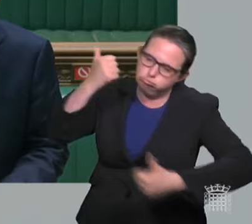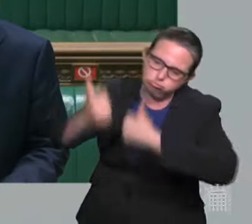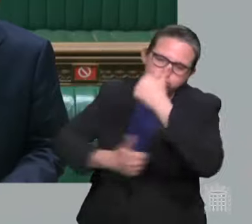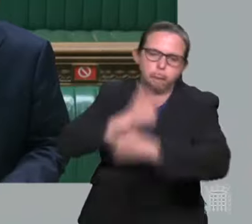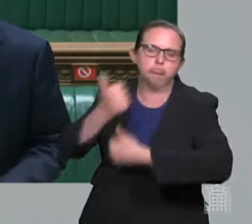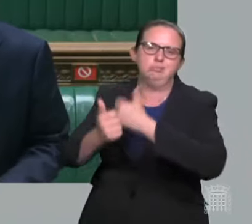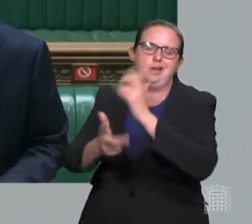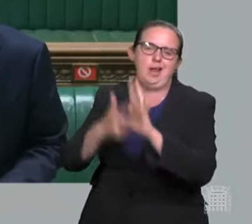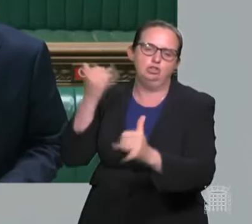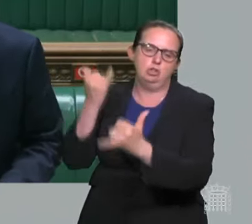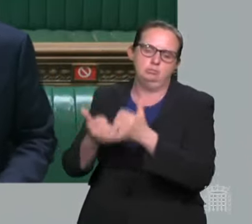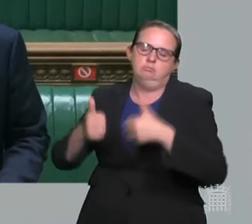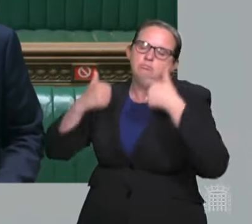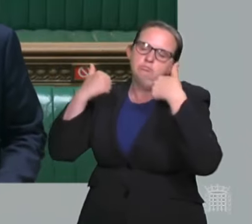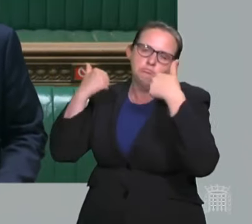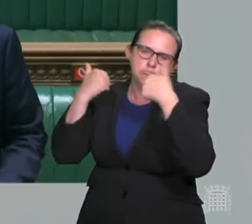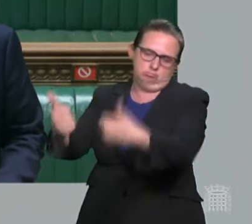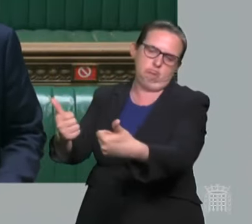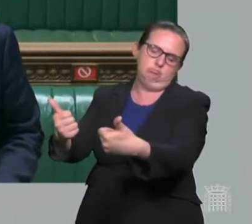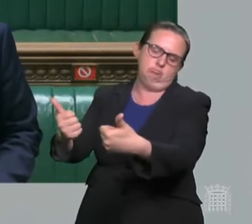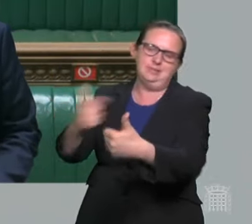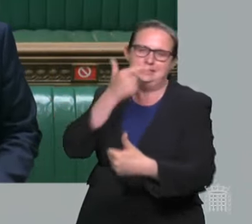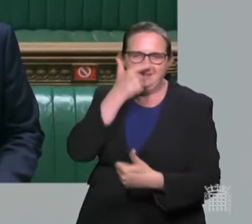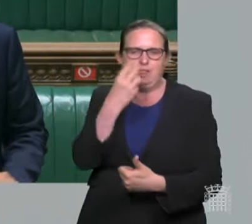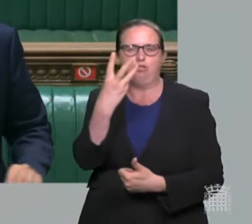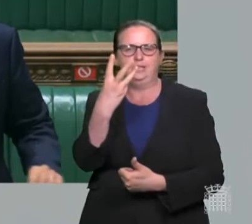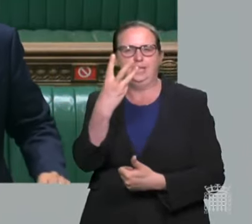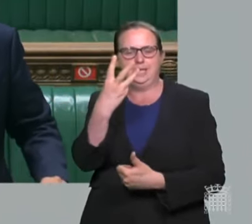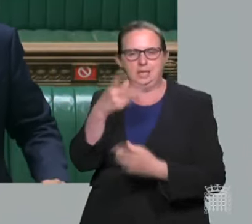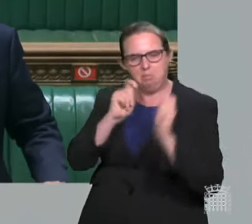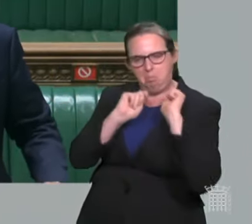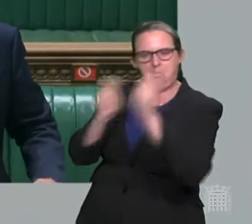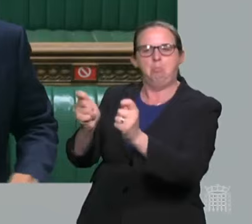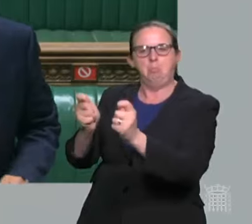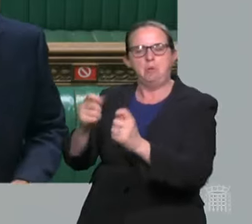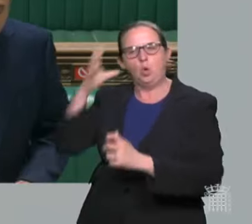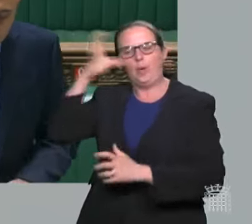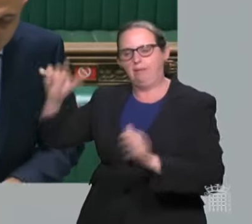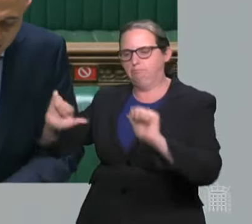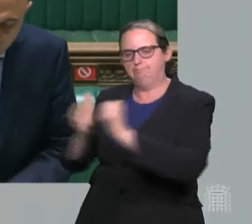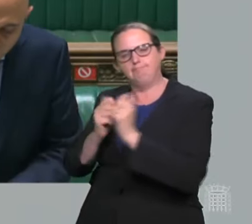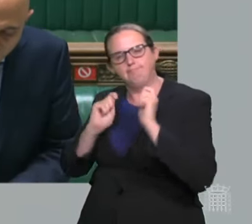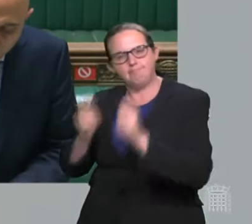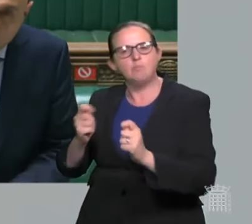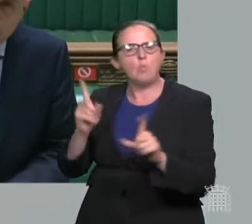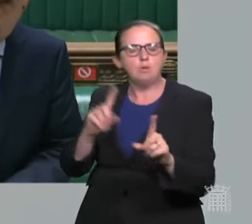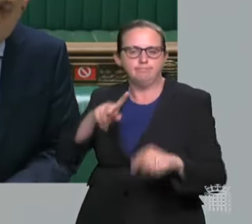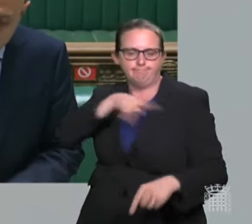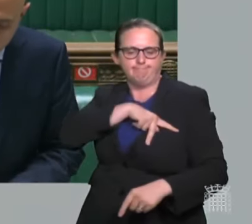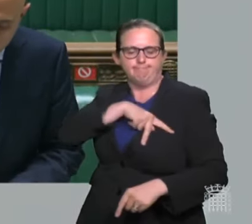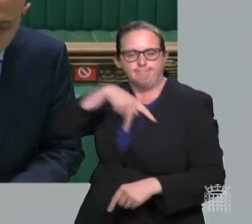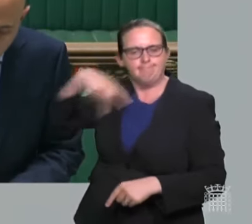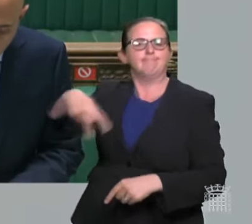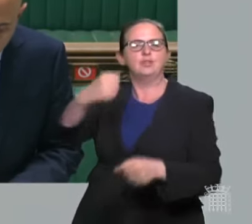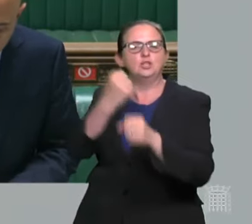decision by Her Majesty the Queen to award the NHS the George Cross. I can think of no more fitting